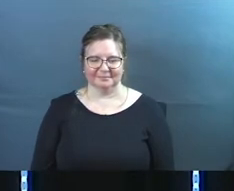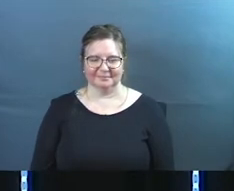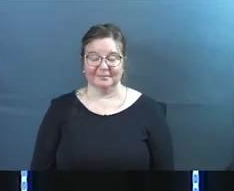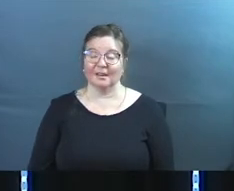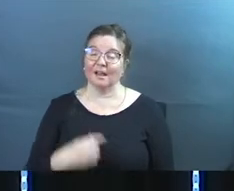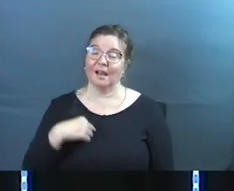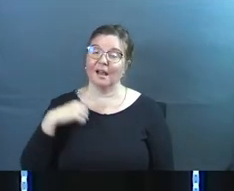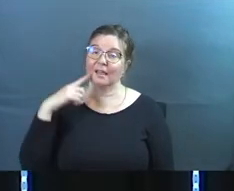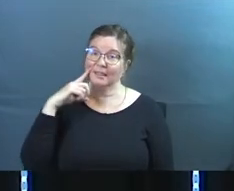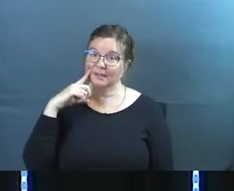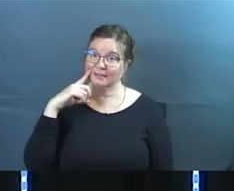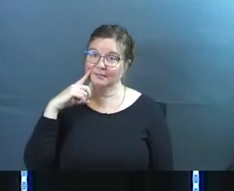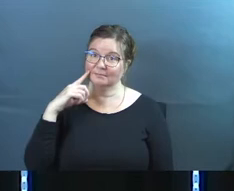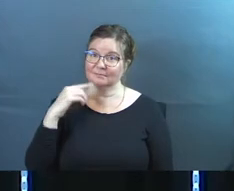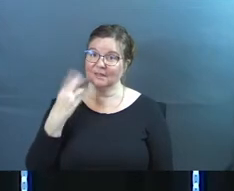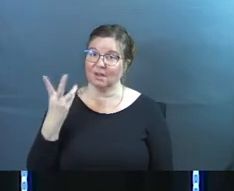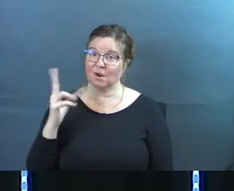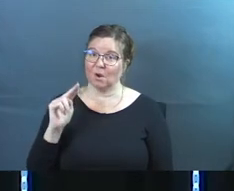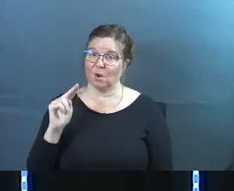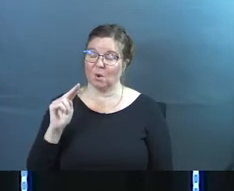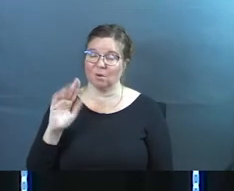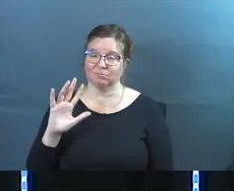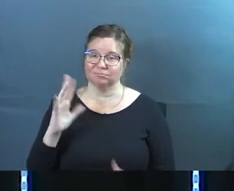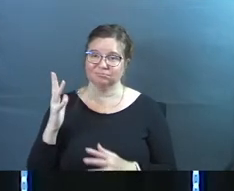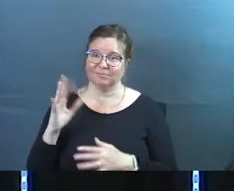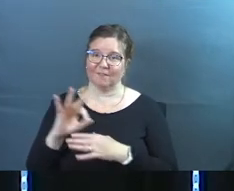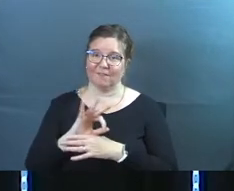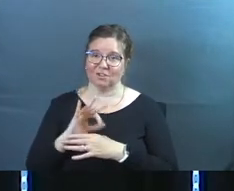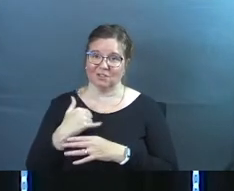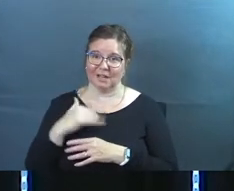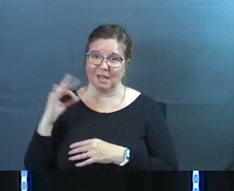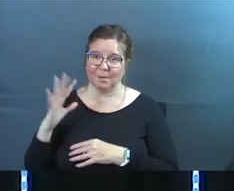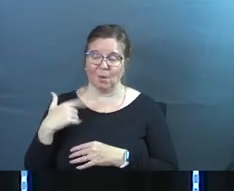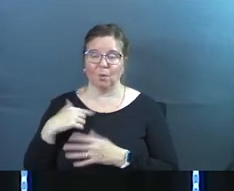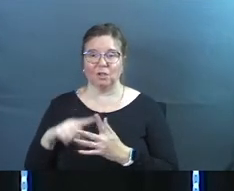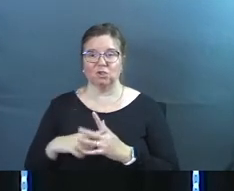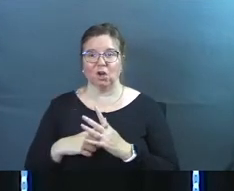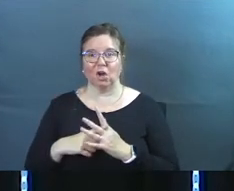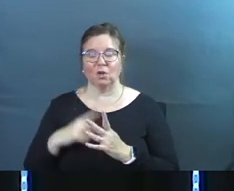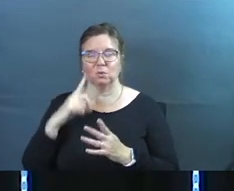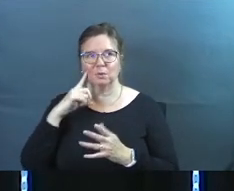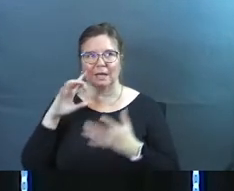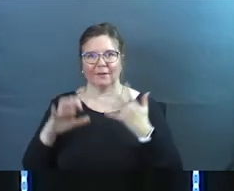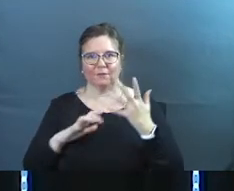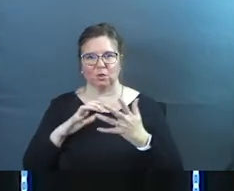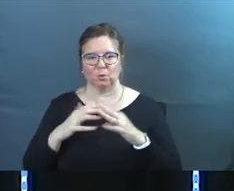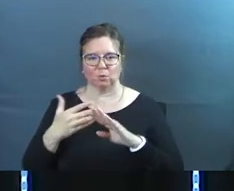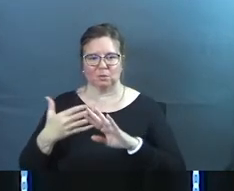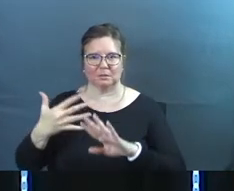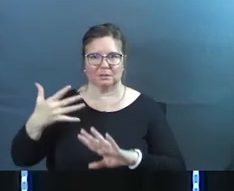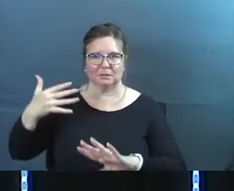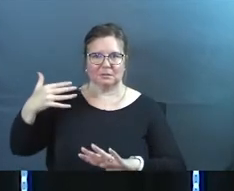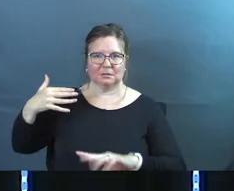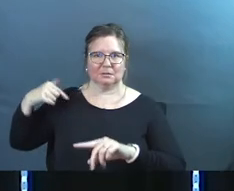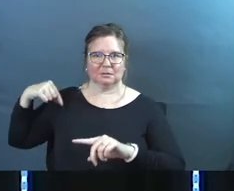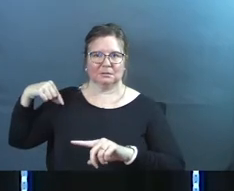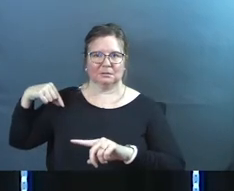I think in our own dysfunction as pastors we can start to get confused way back here